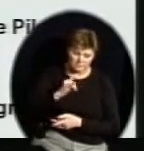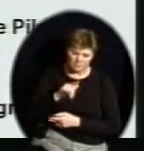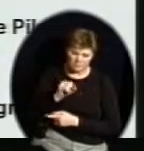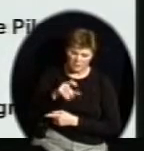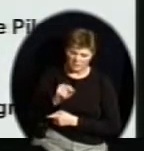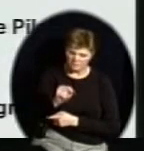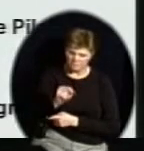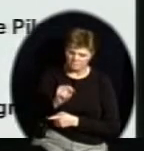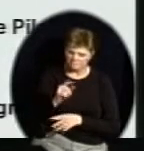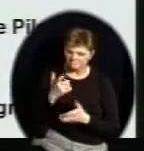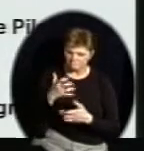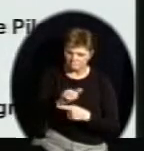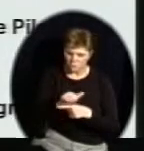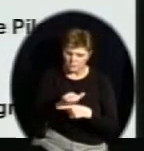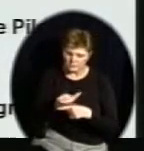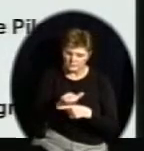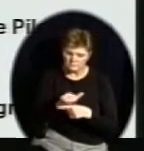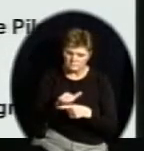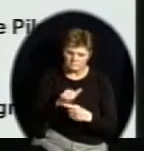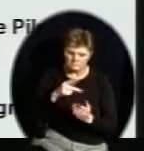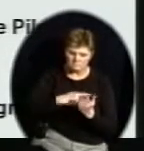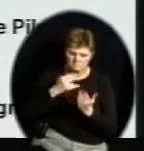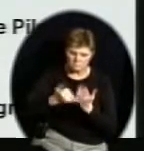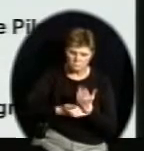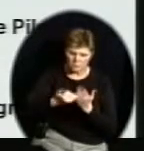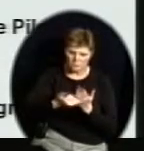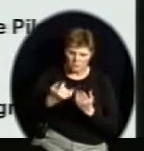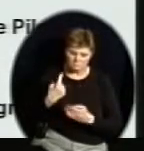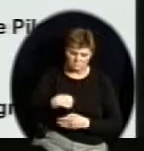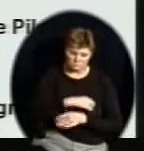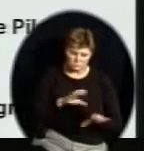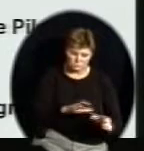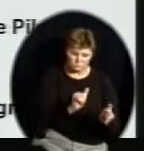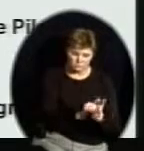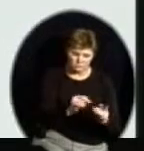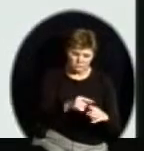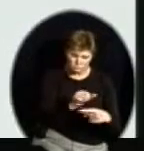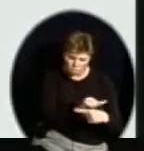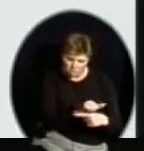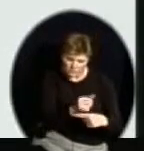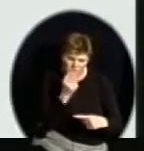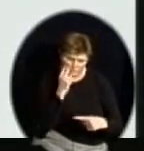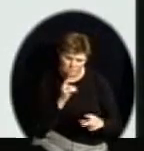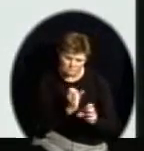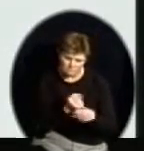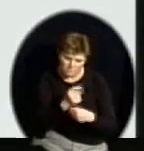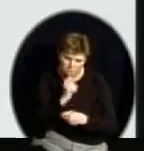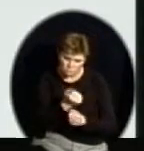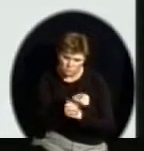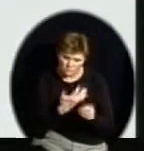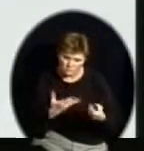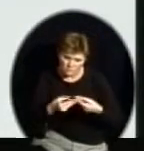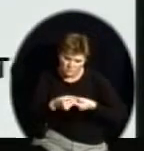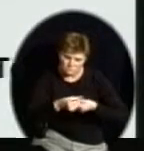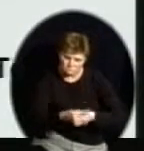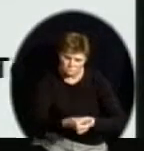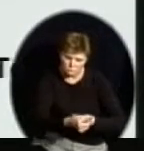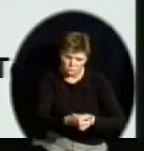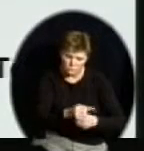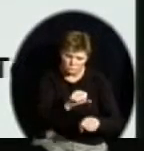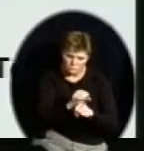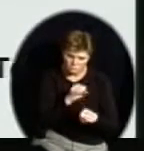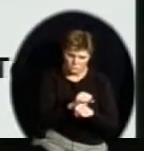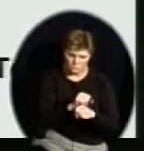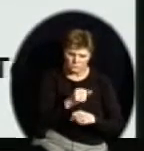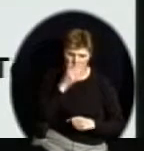something that we don't have all the bugs worked out, because that's why you do a pilot. So a lot of people work very diligently to prepare for that smooth start. Well, you know, you